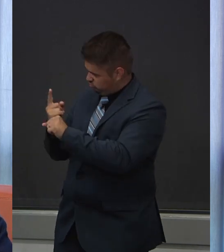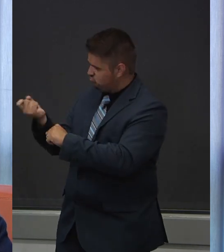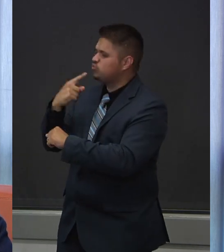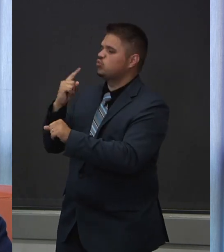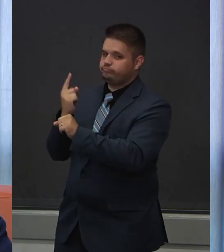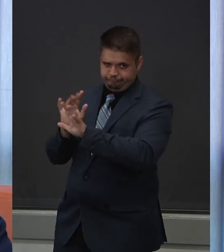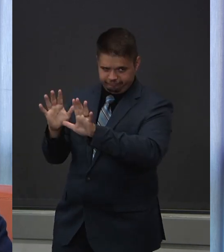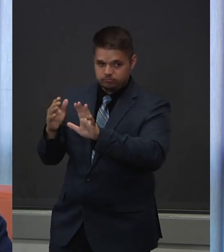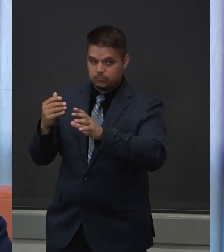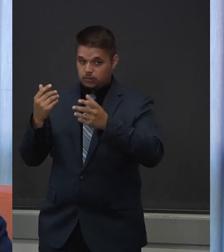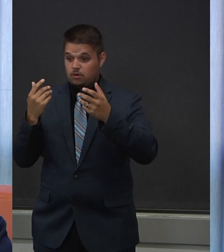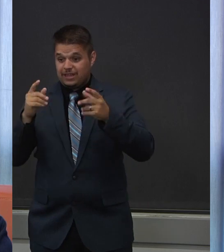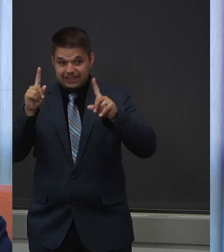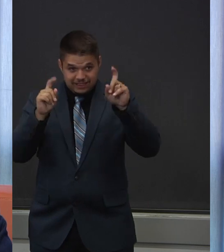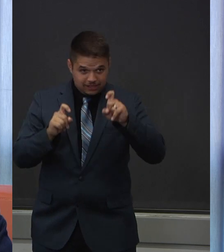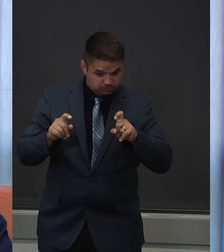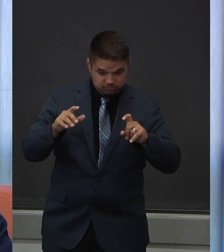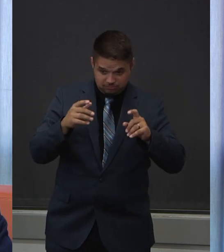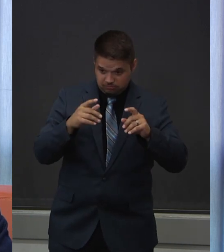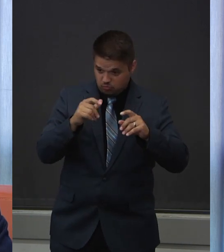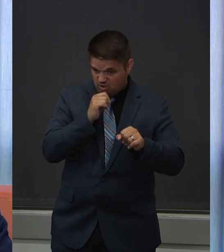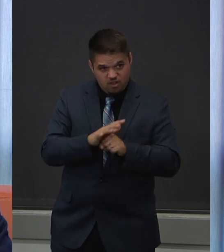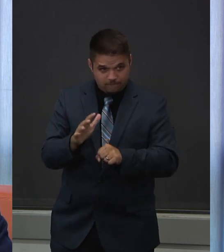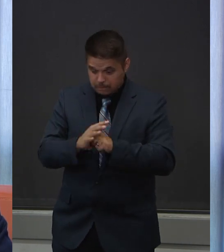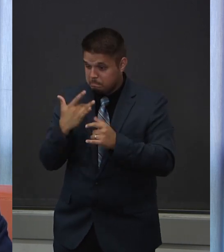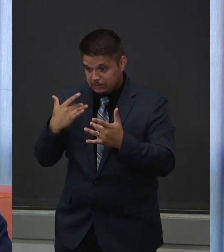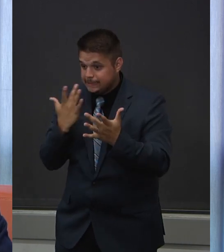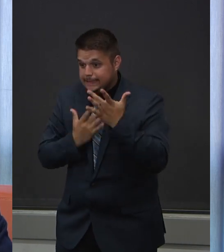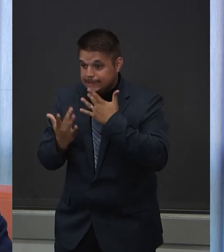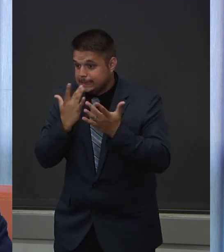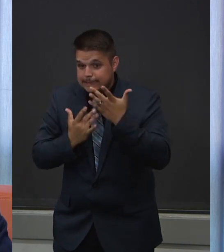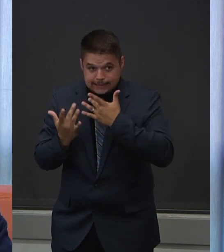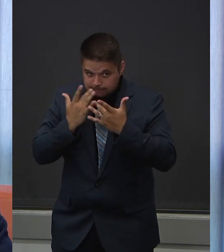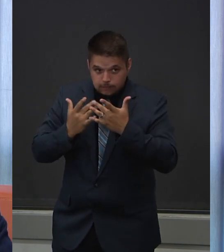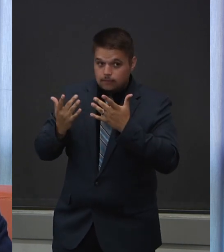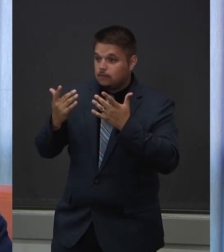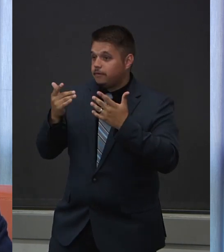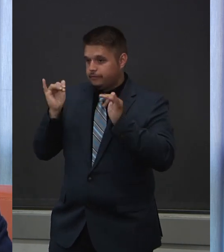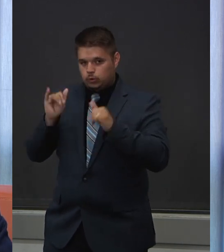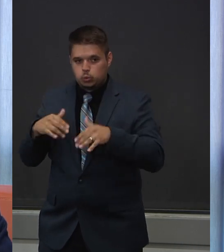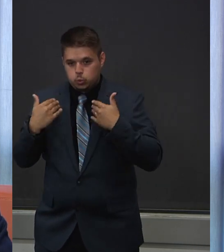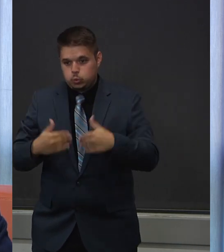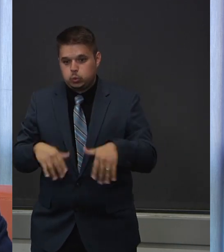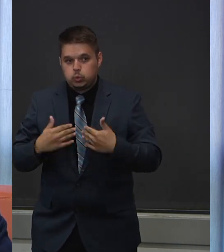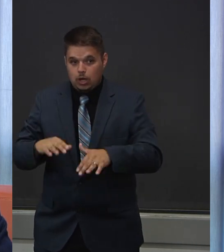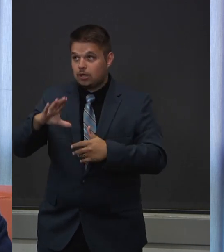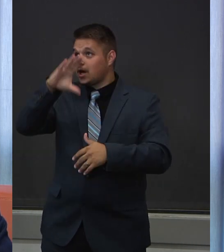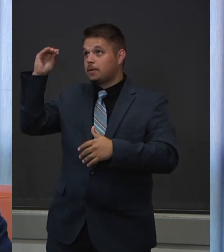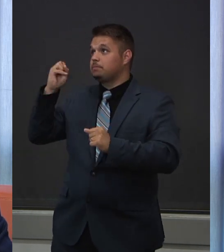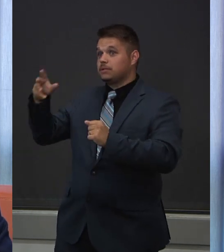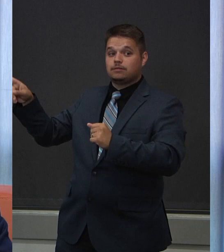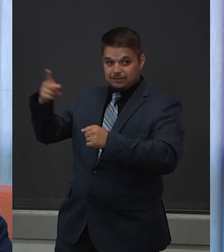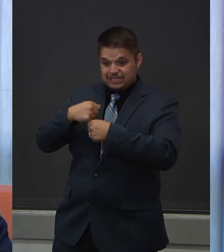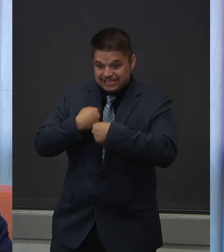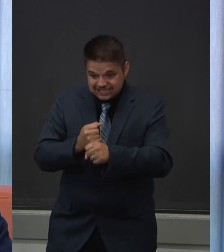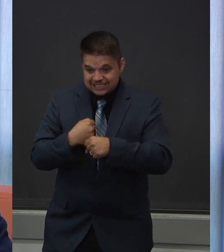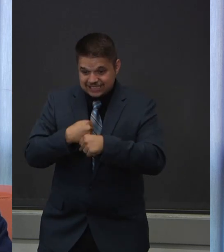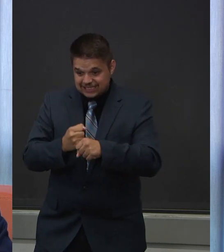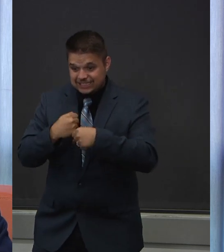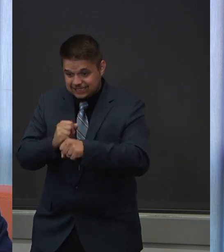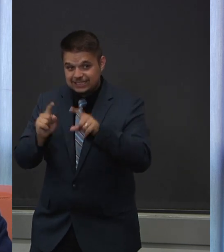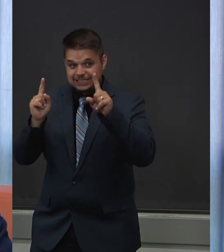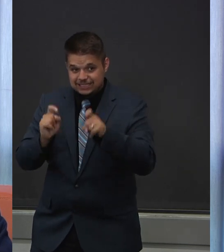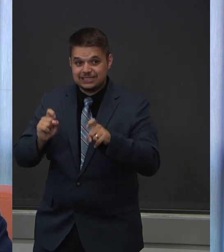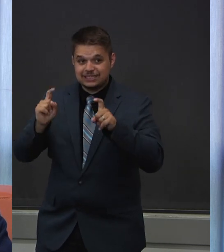are in short supply. So I know that there are many companies out there that are making COVID-19 tests. We see new tests